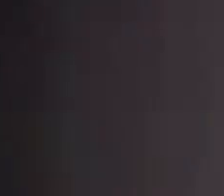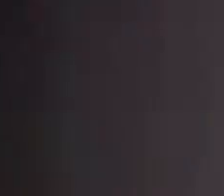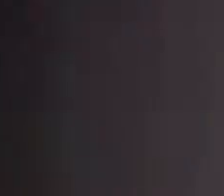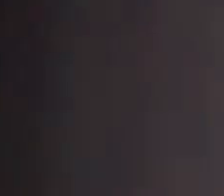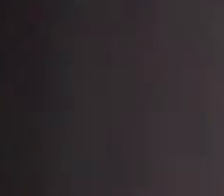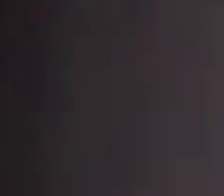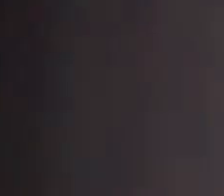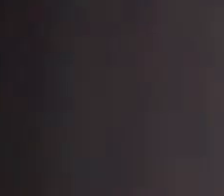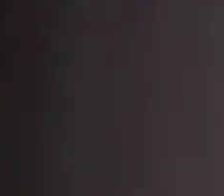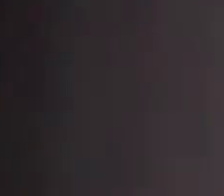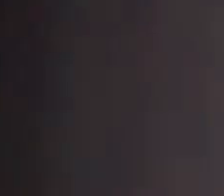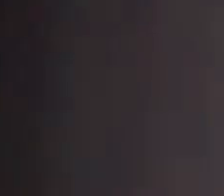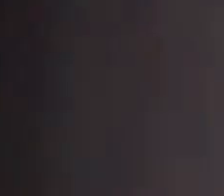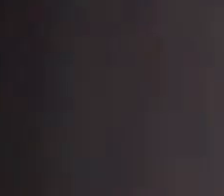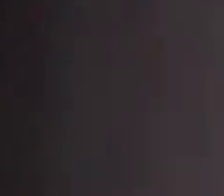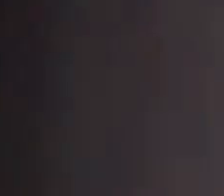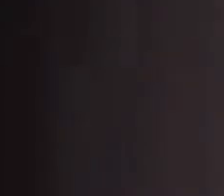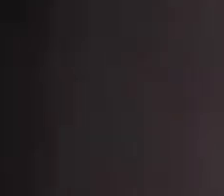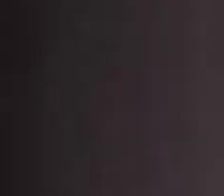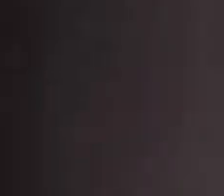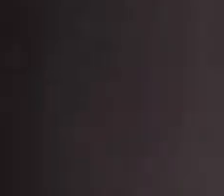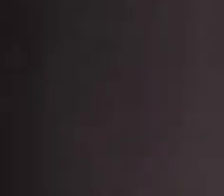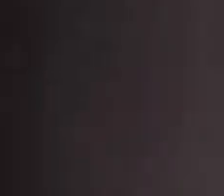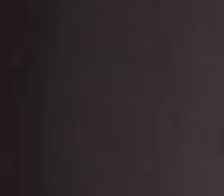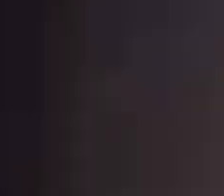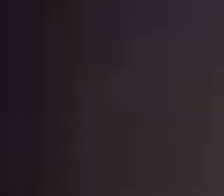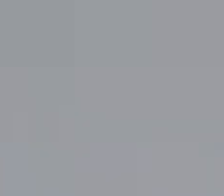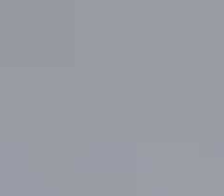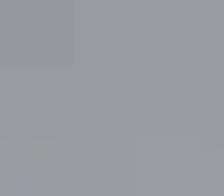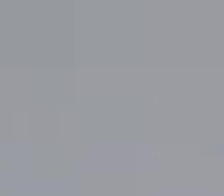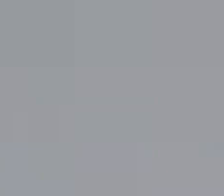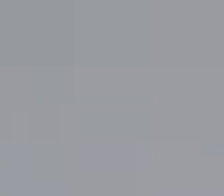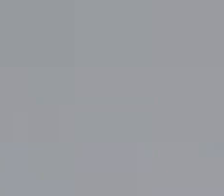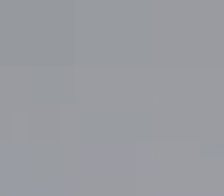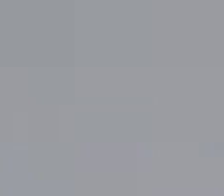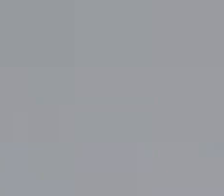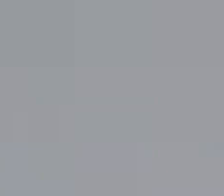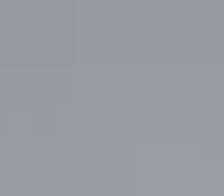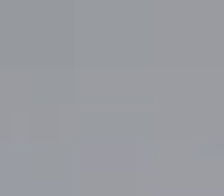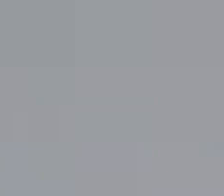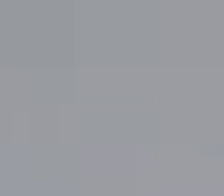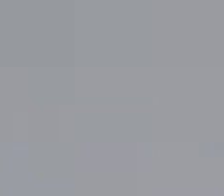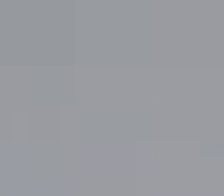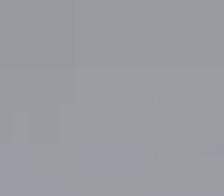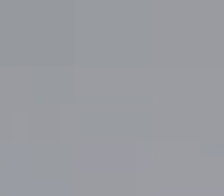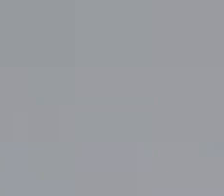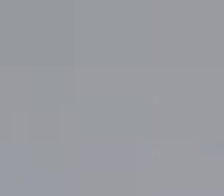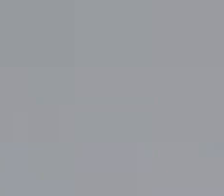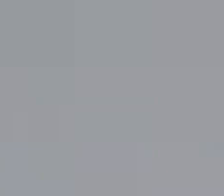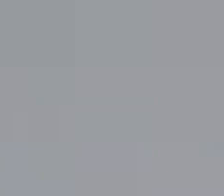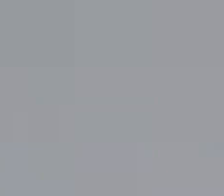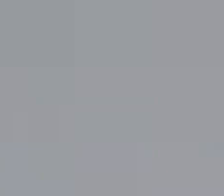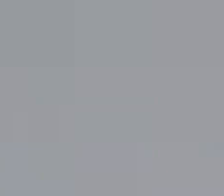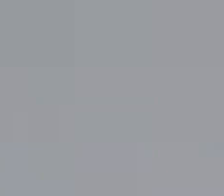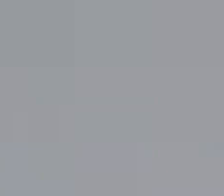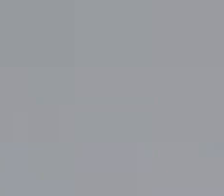from climate camp scotland to talk a bit more about the climate impact yeah first of all good evening uh i'd really like to thank